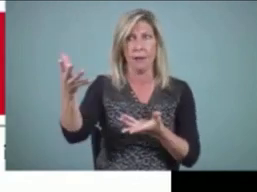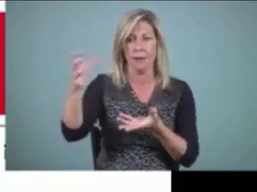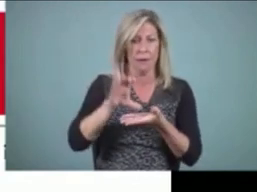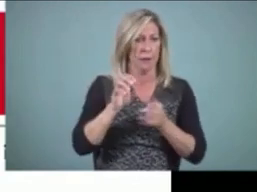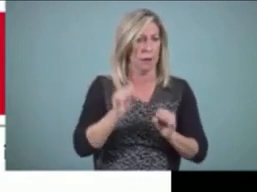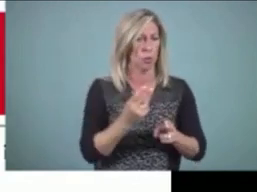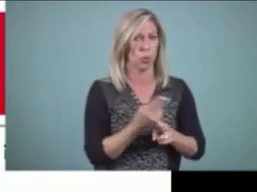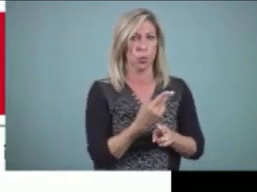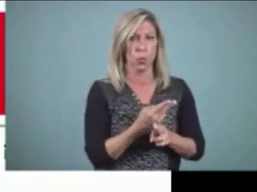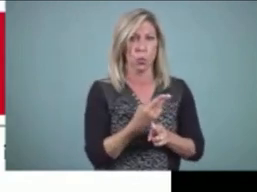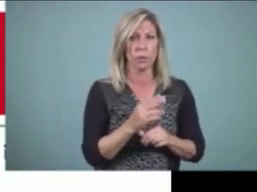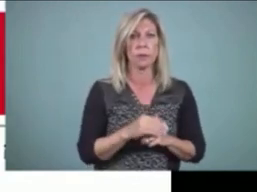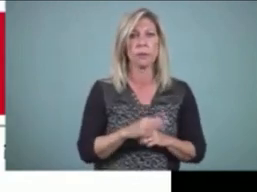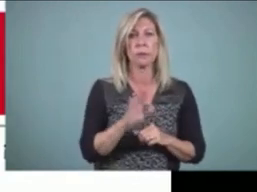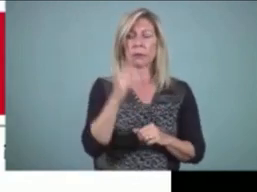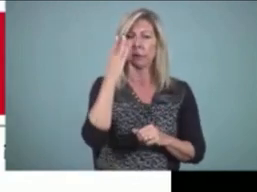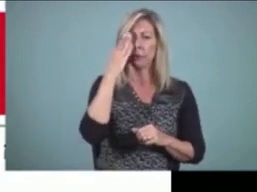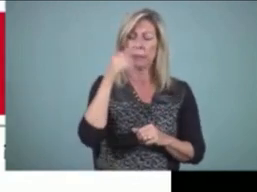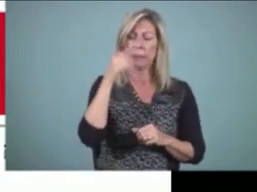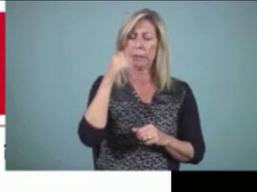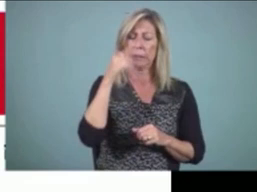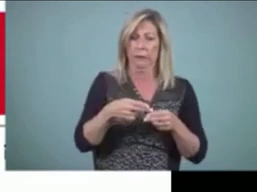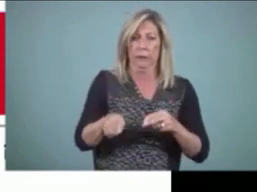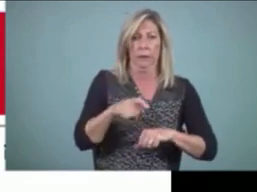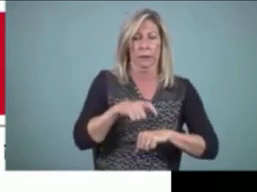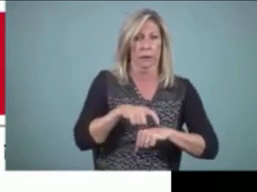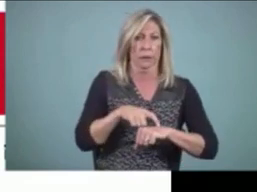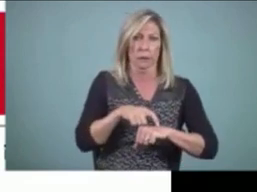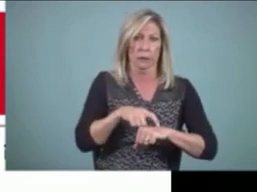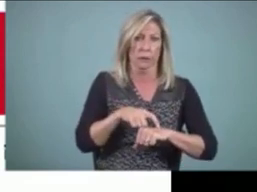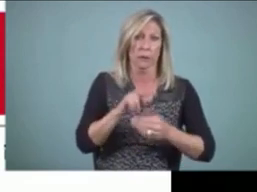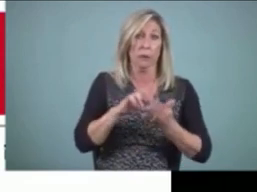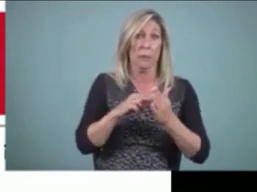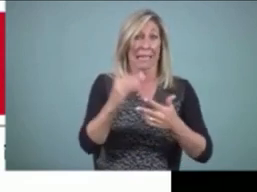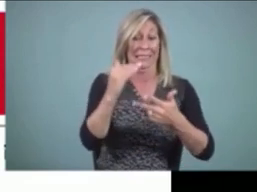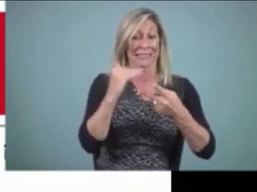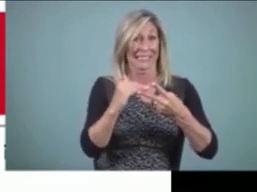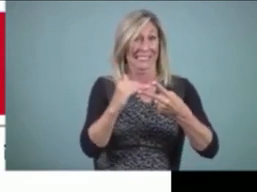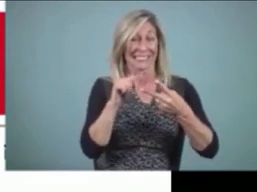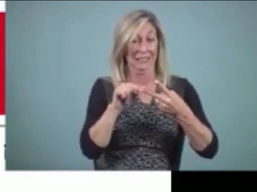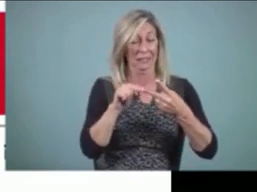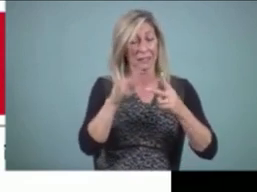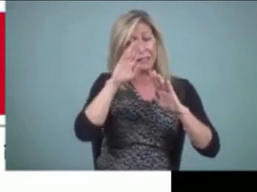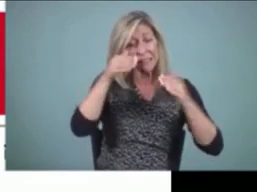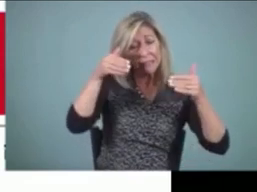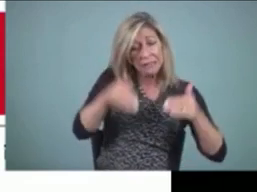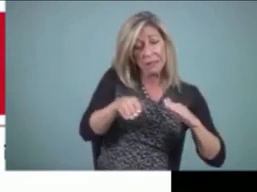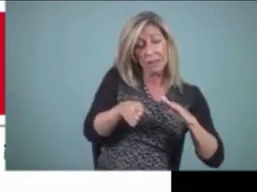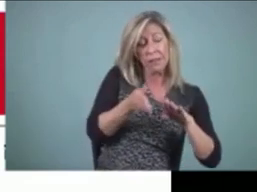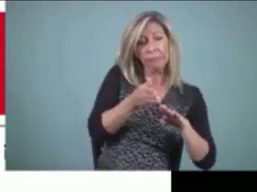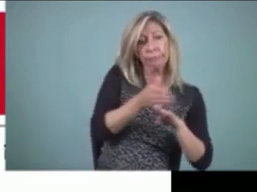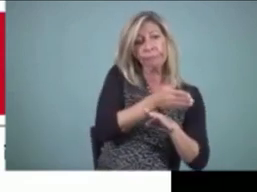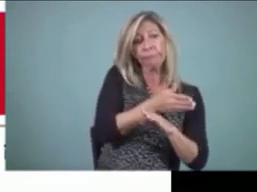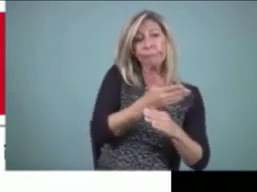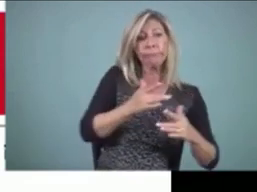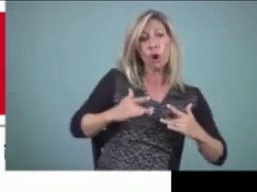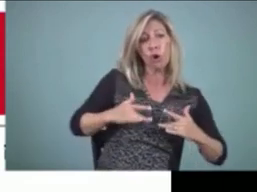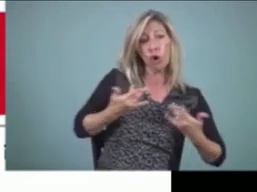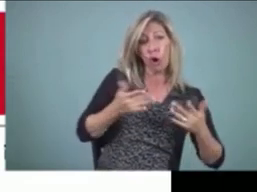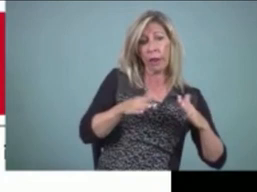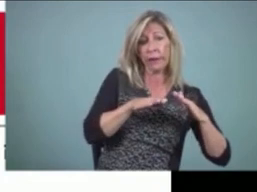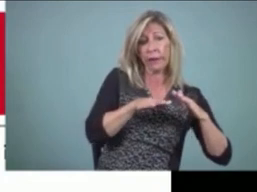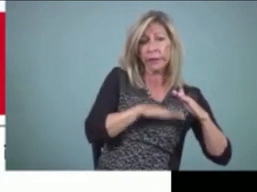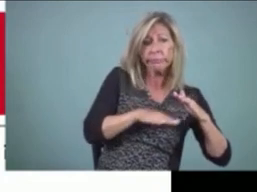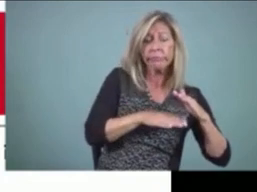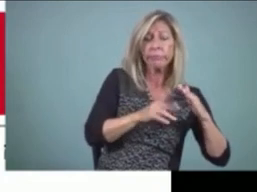amount of time, we're not going to be able to have an in-depth focus on the really early years. That's a talk for another day, this sort